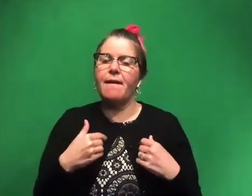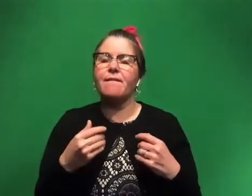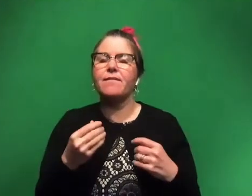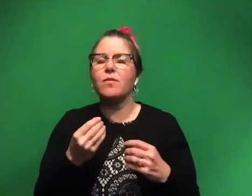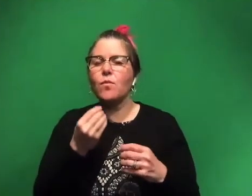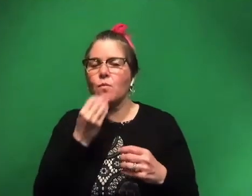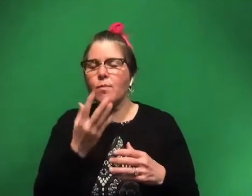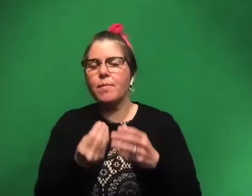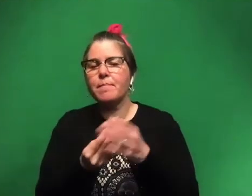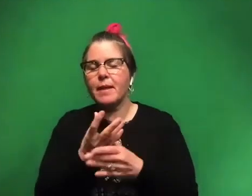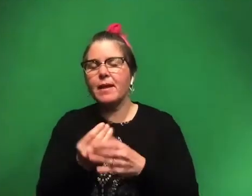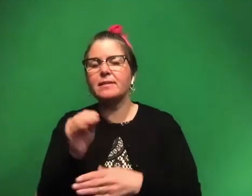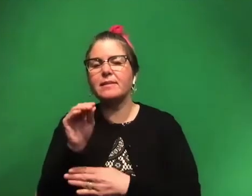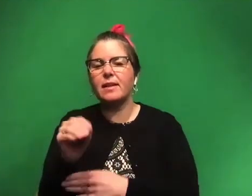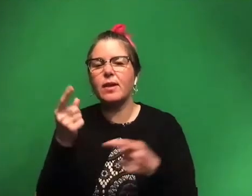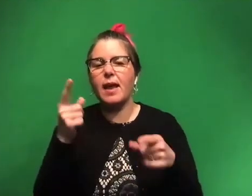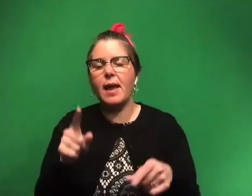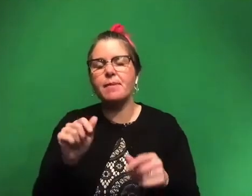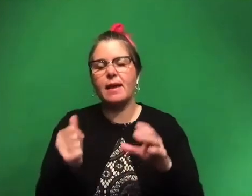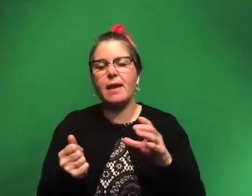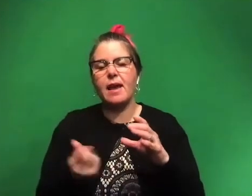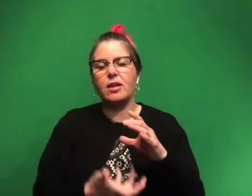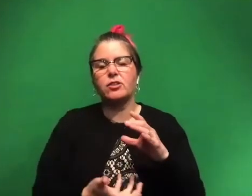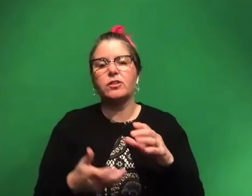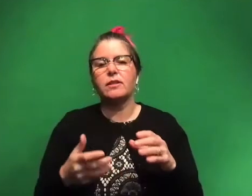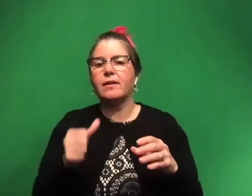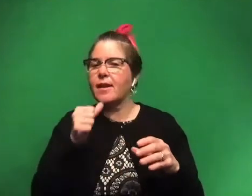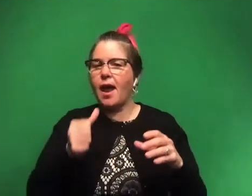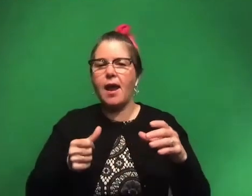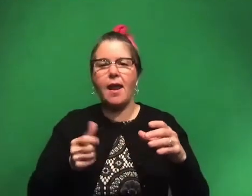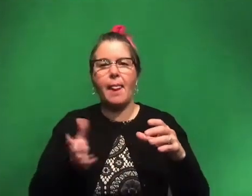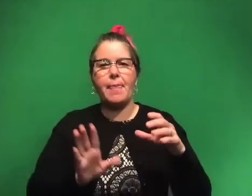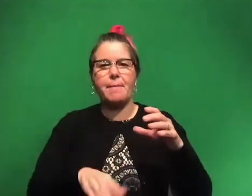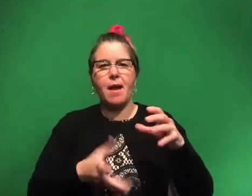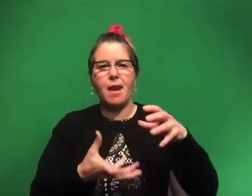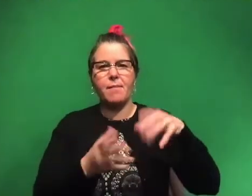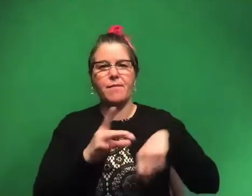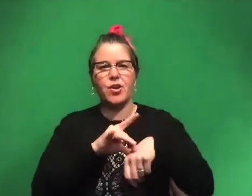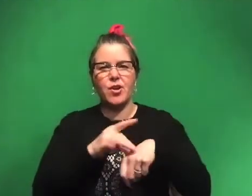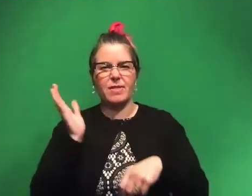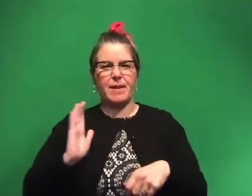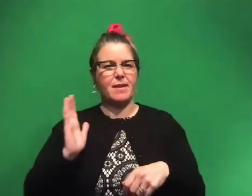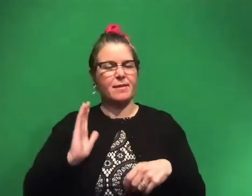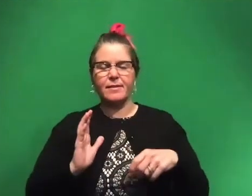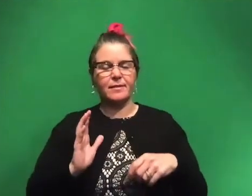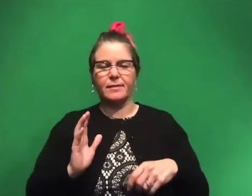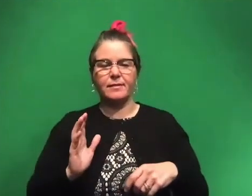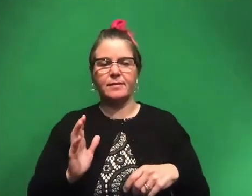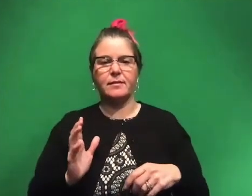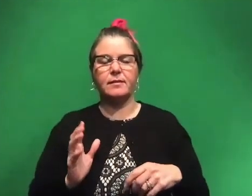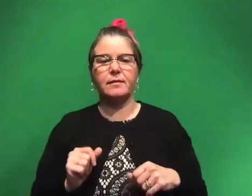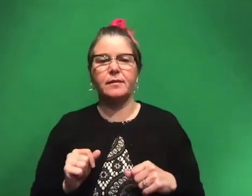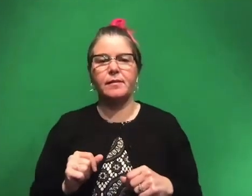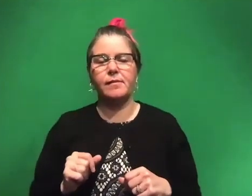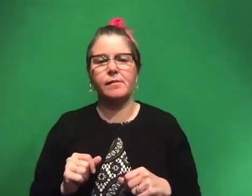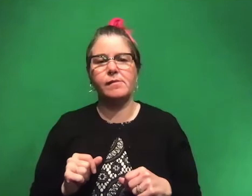and dinosaurs happening. Antarctica wasn't at the bottom of our earth during that Cretaceous period time. Um,